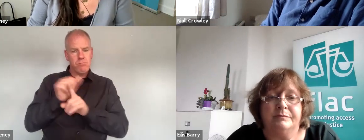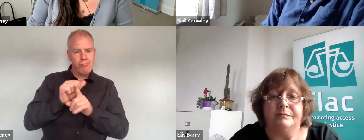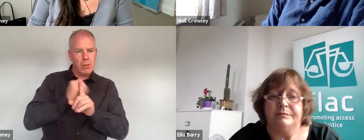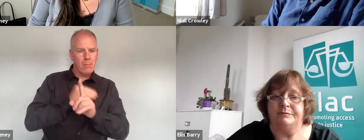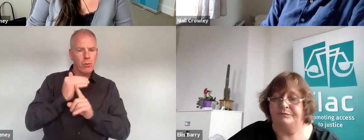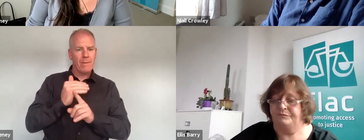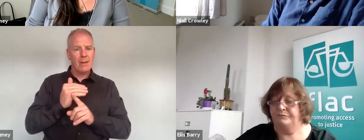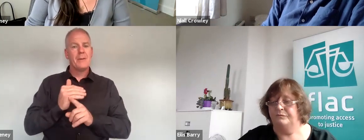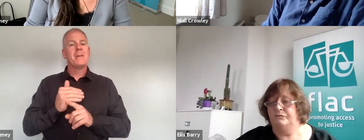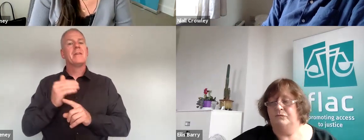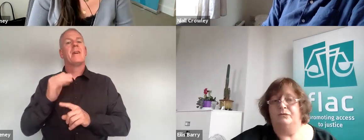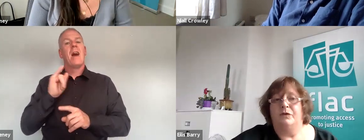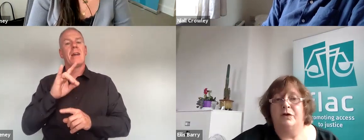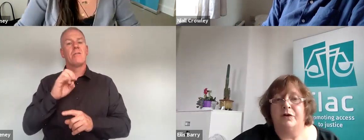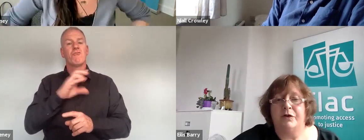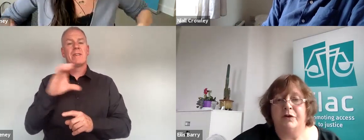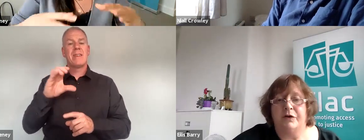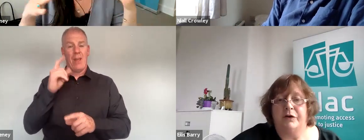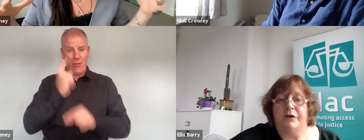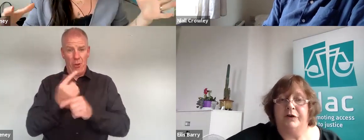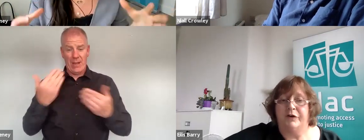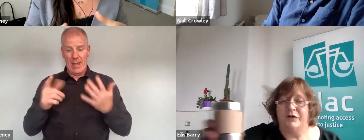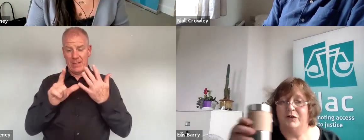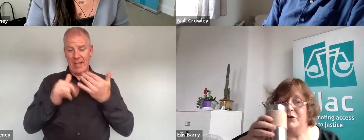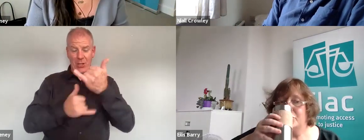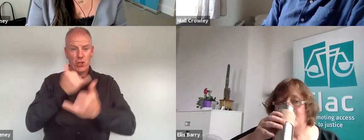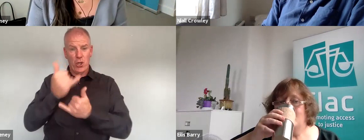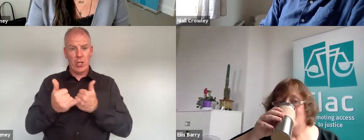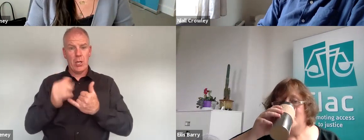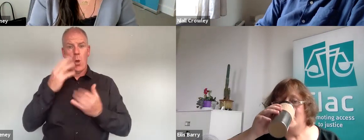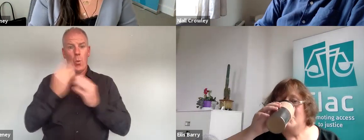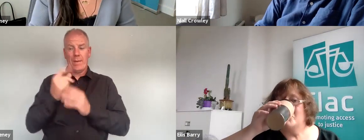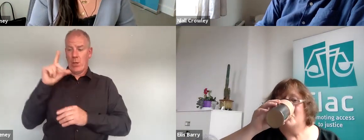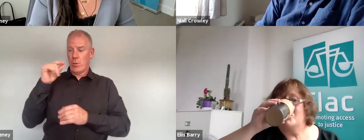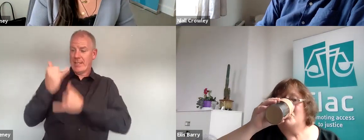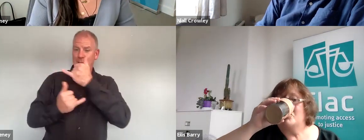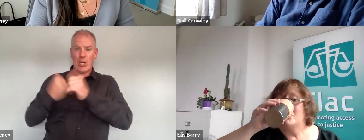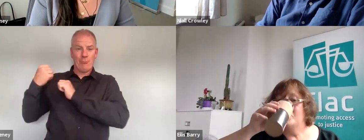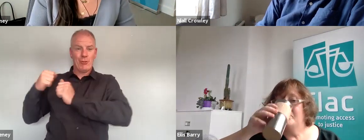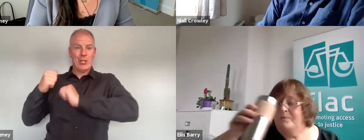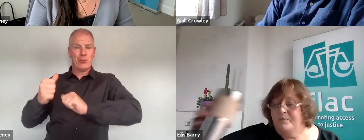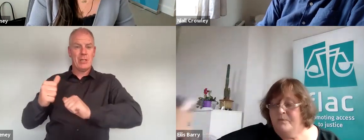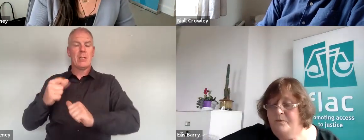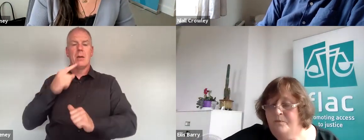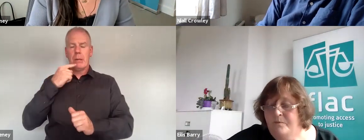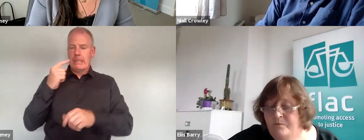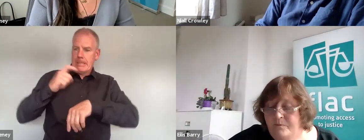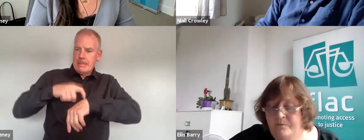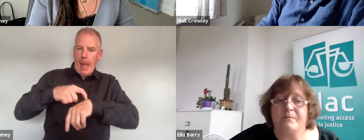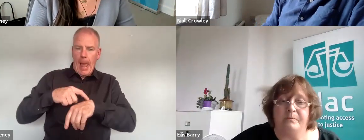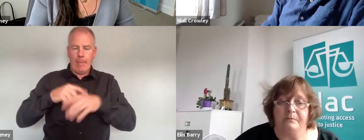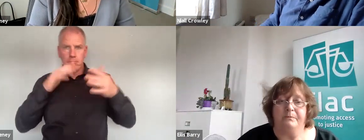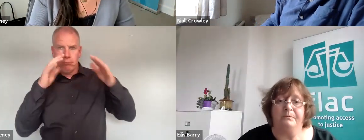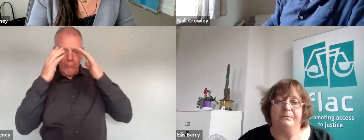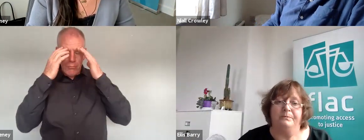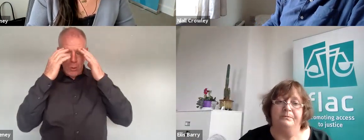we're seven years old as an organisation and have it carrying that 20 year legacy but I do think it's taken a little time to just get our heads around